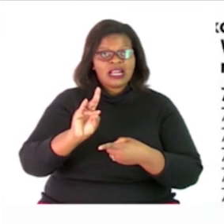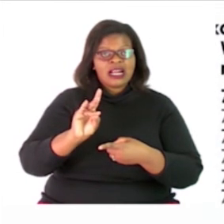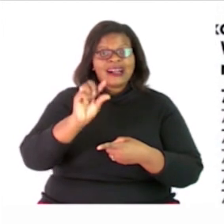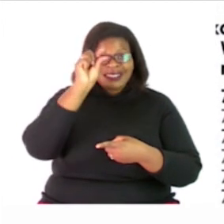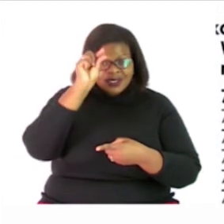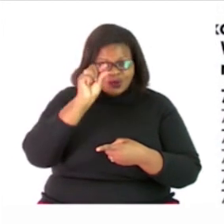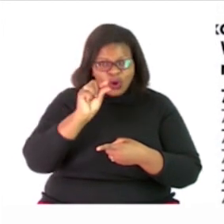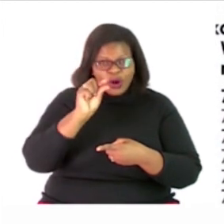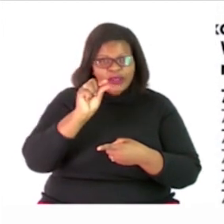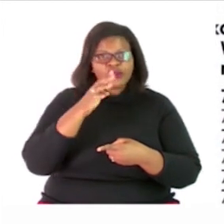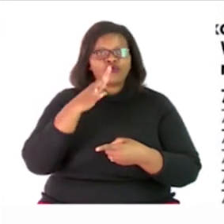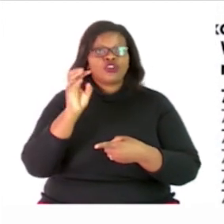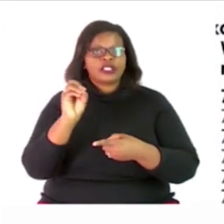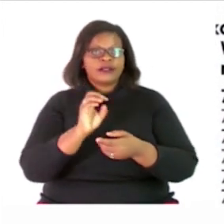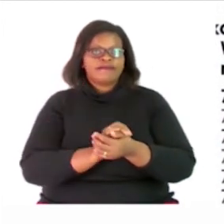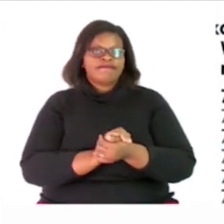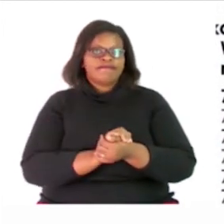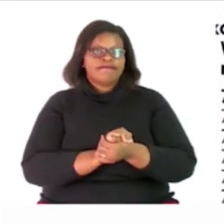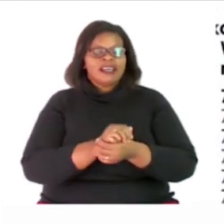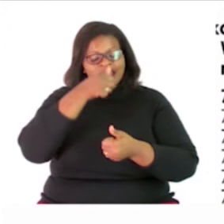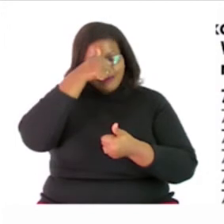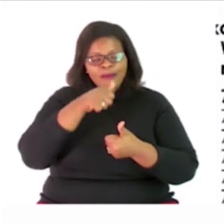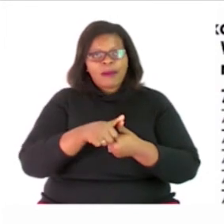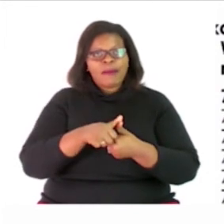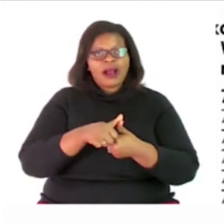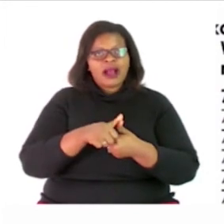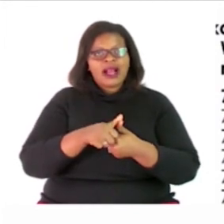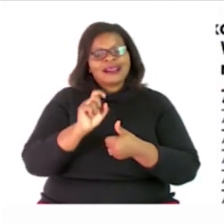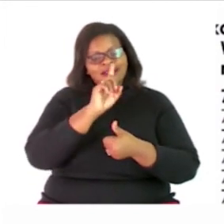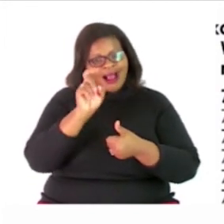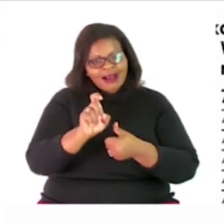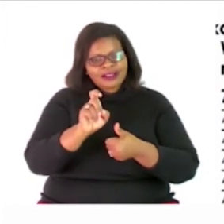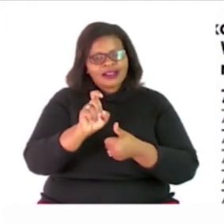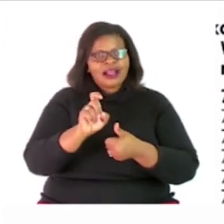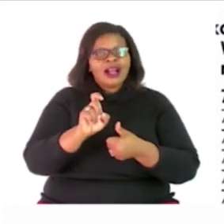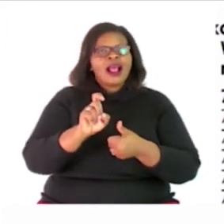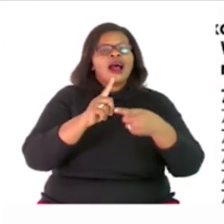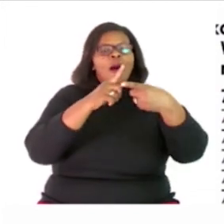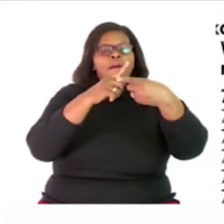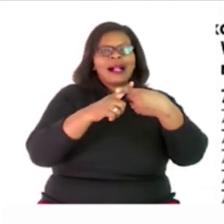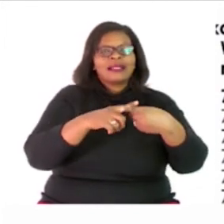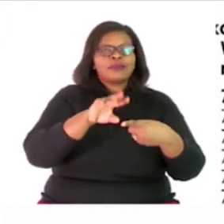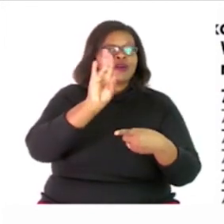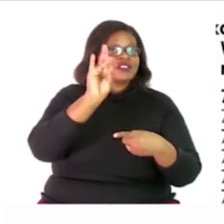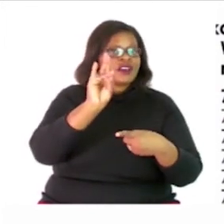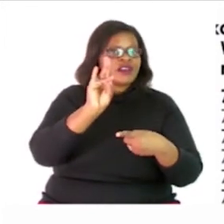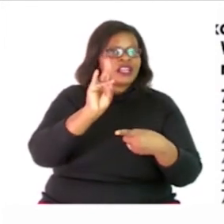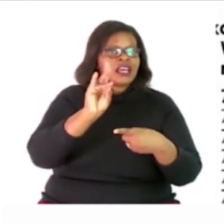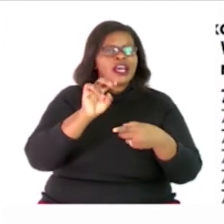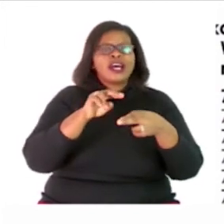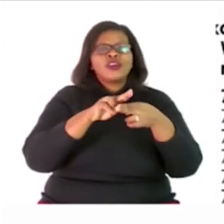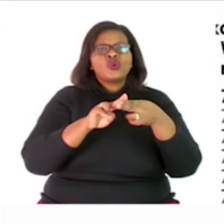less than 40 remember remember the multiples of 7 less than 40